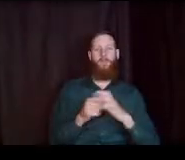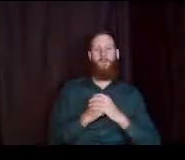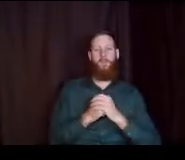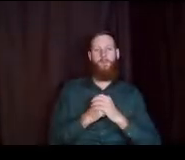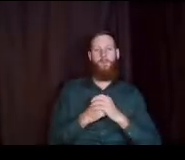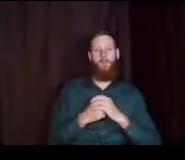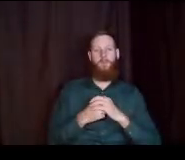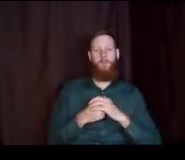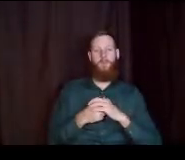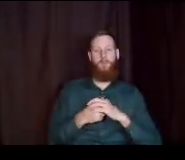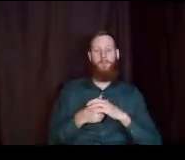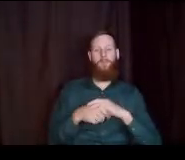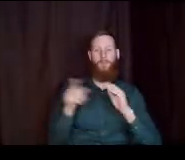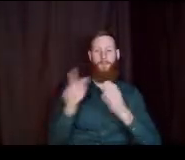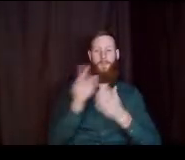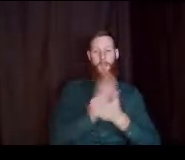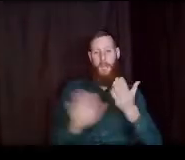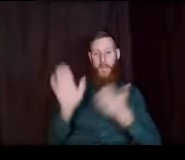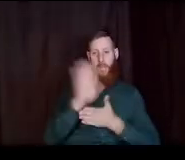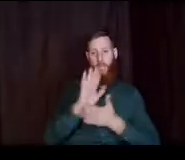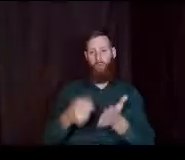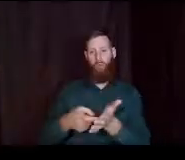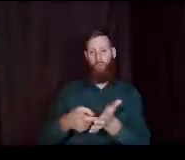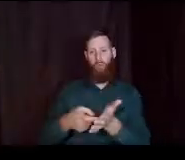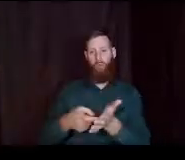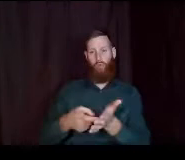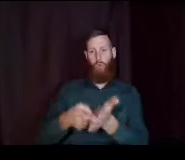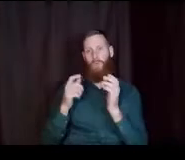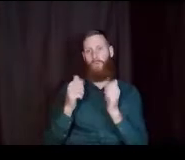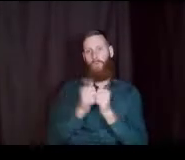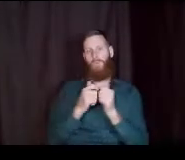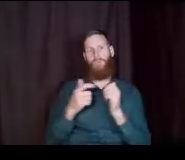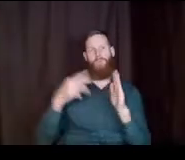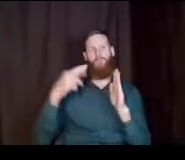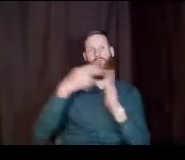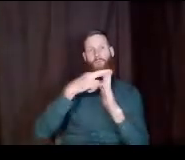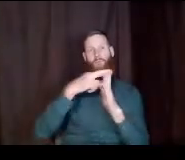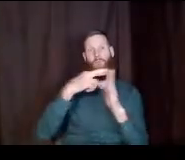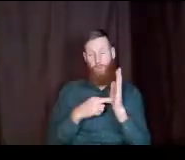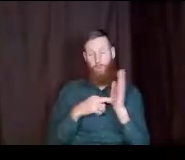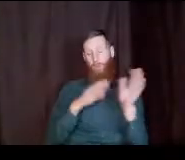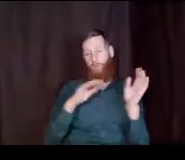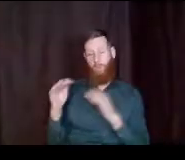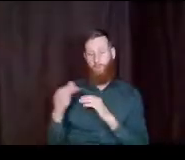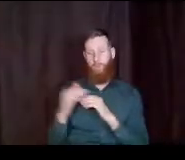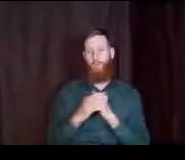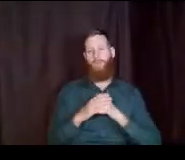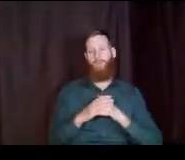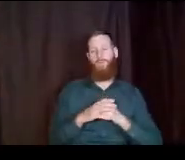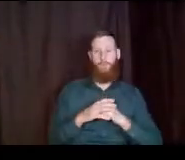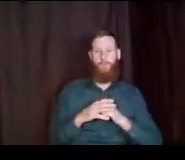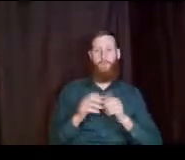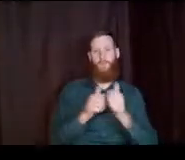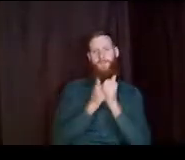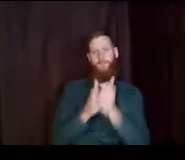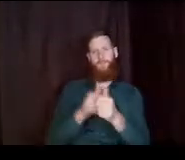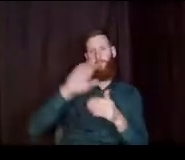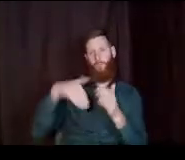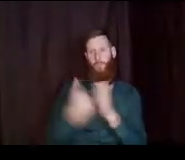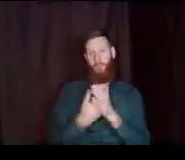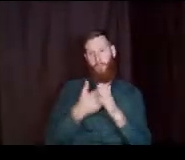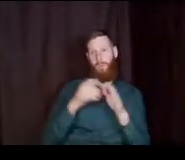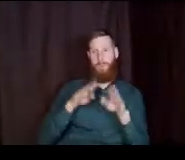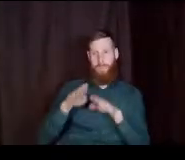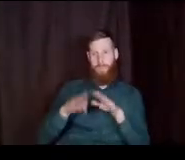The college requires in registration, so really just following all those steps to enroll in the college.